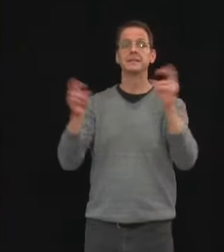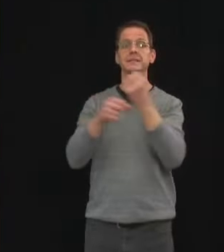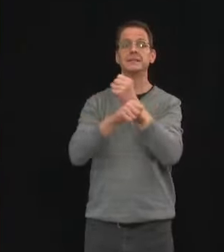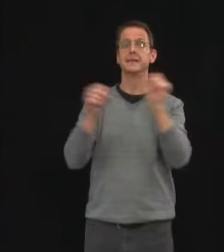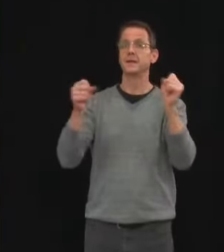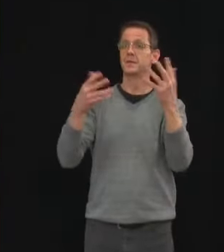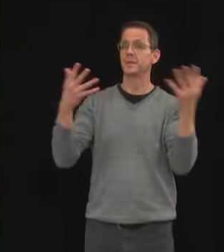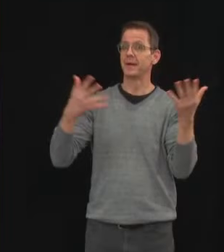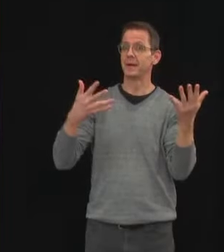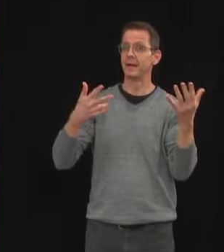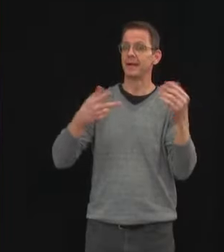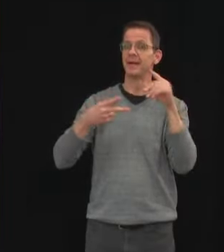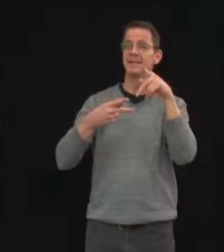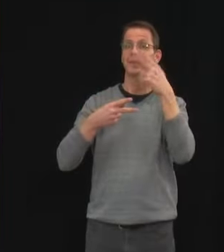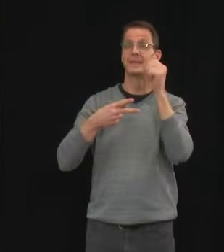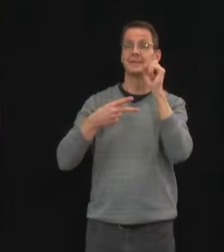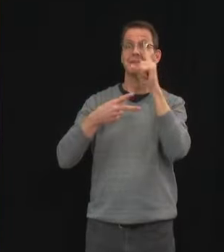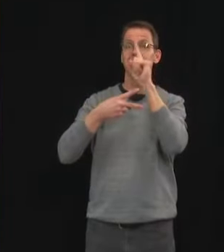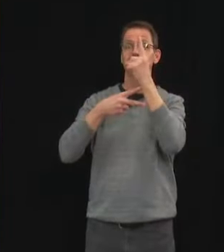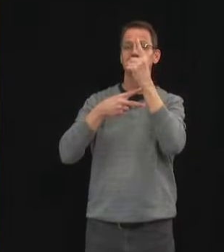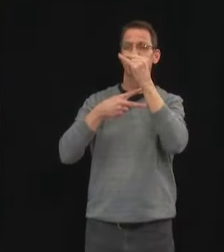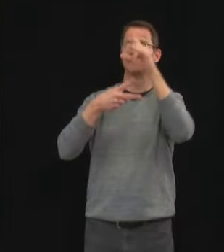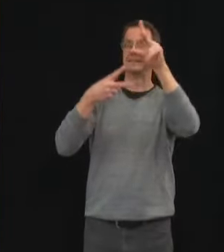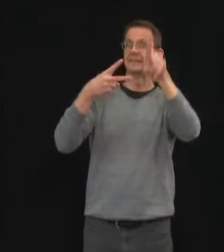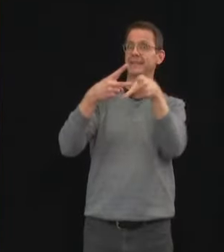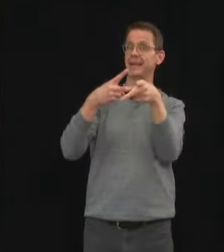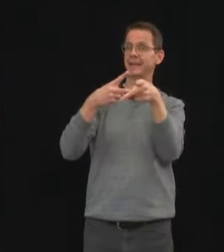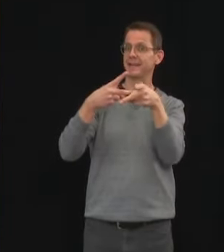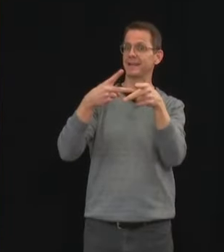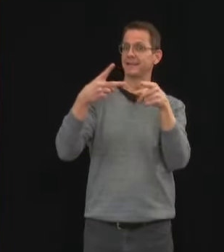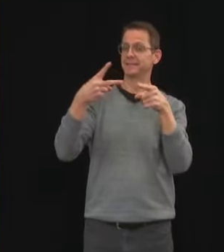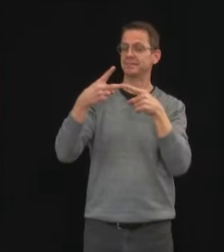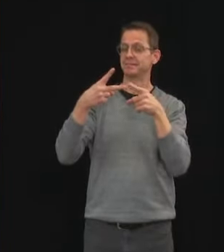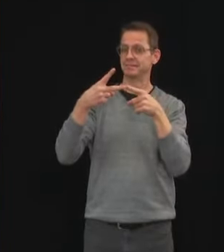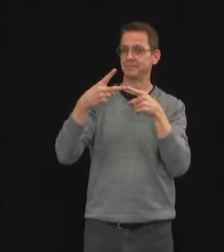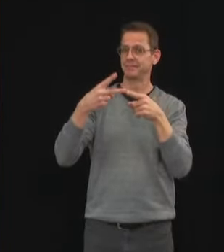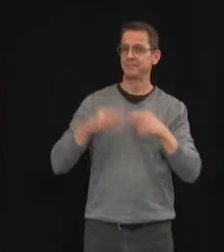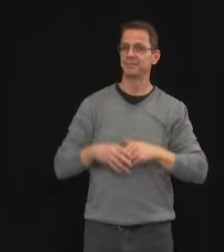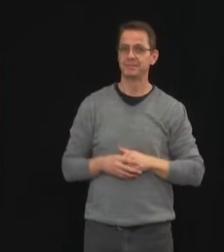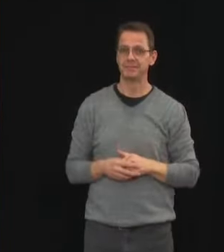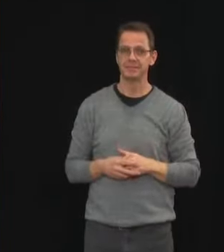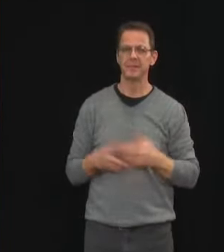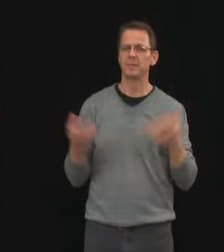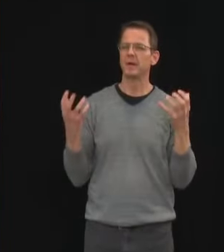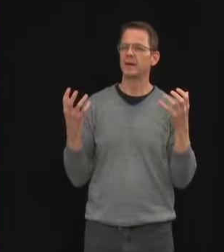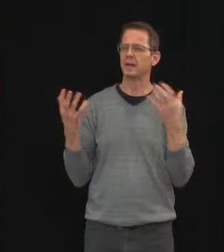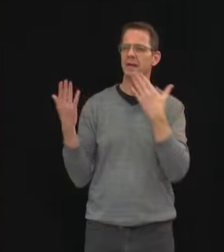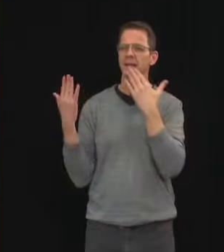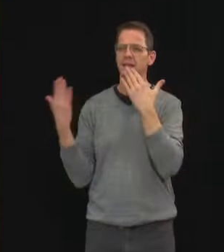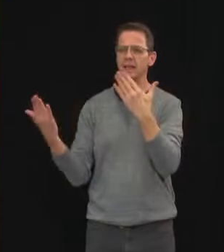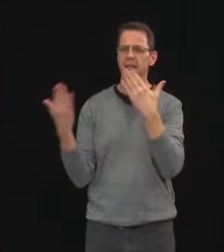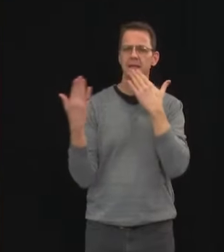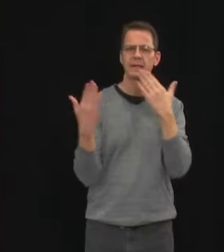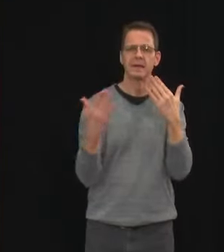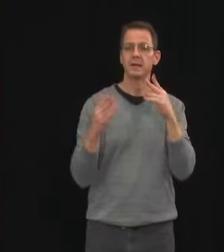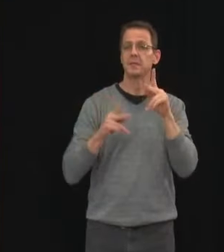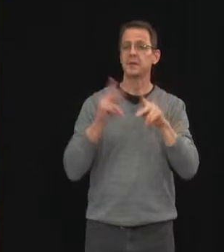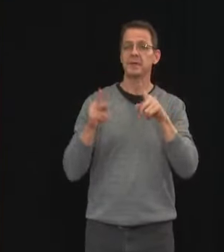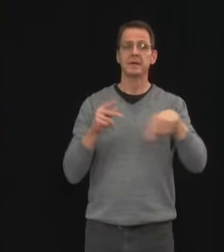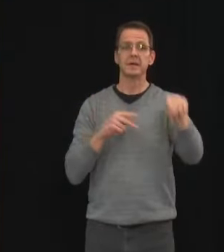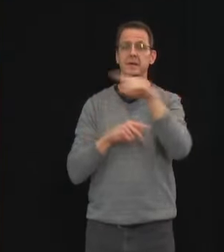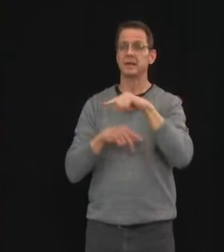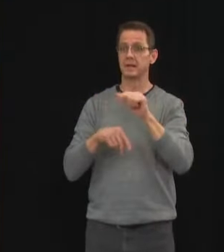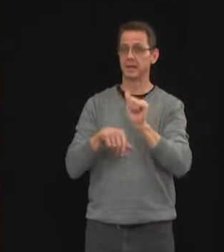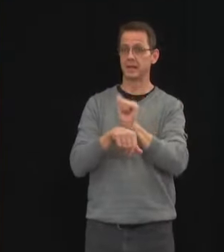I want to thank every Albertan who has responsibly observed public health measures through step one over the past several weeks